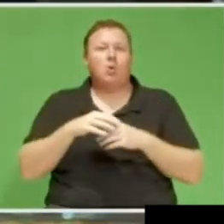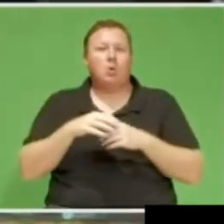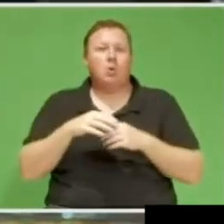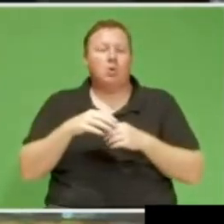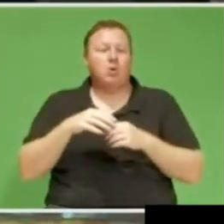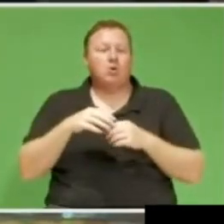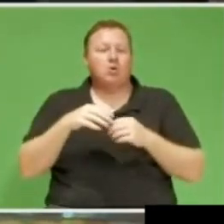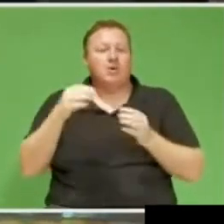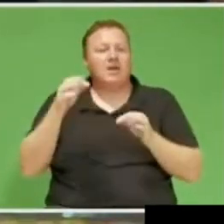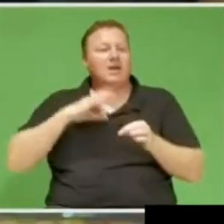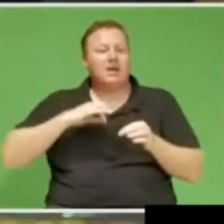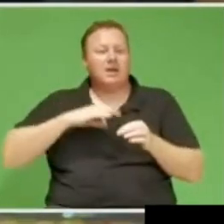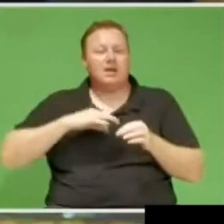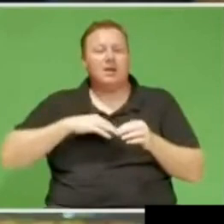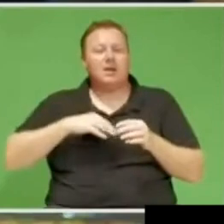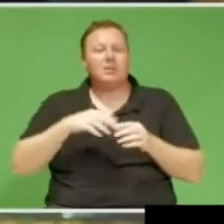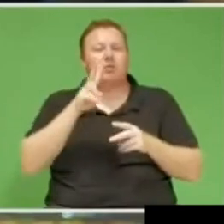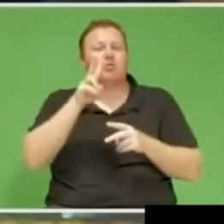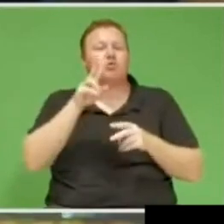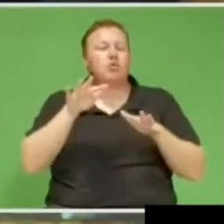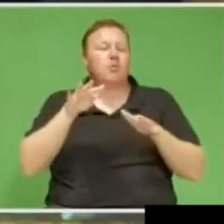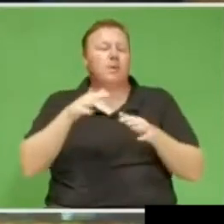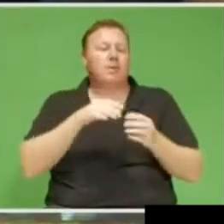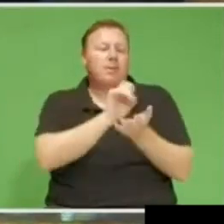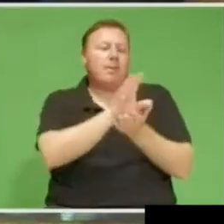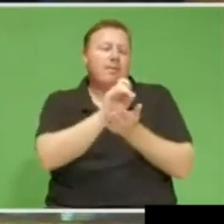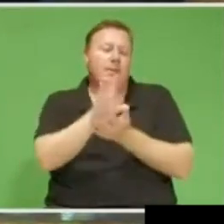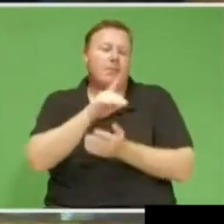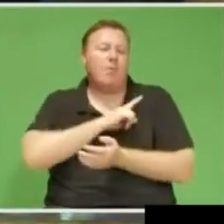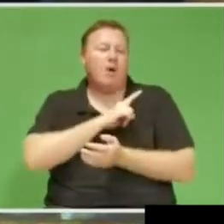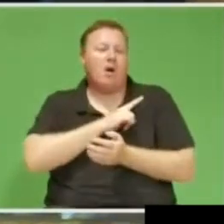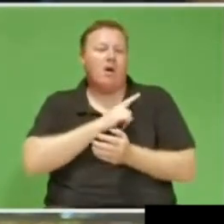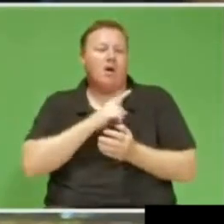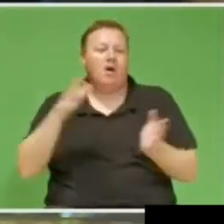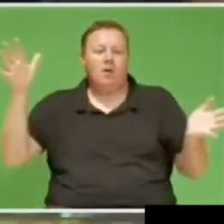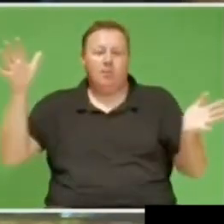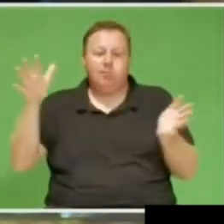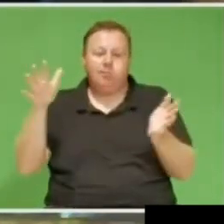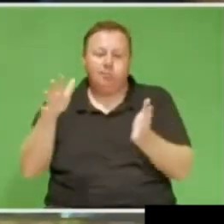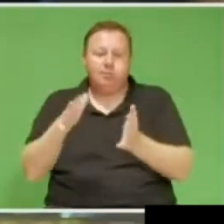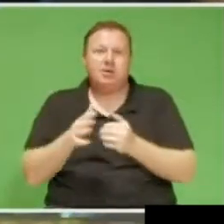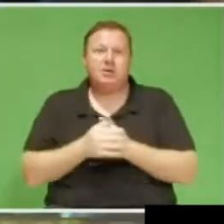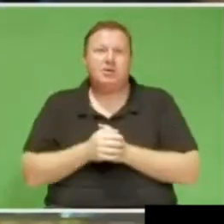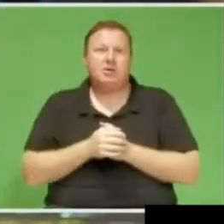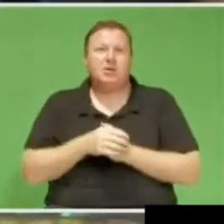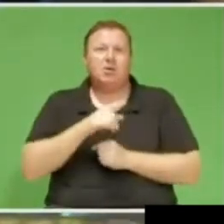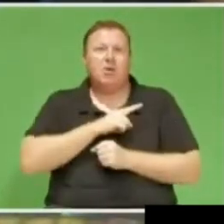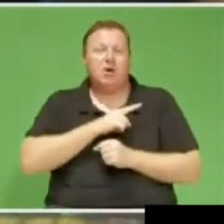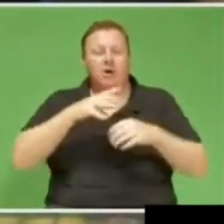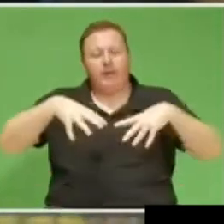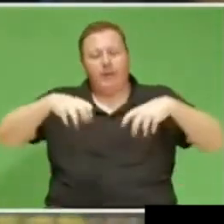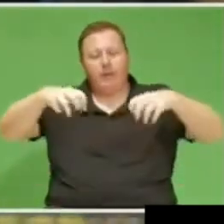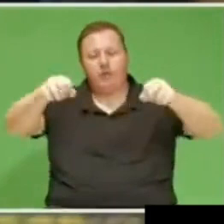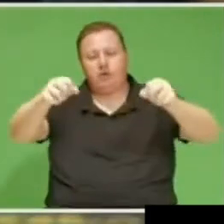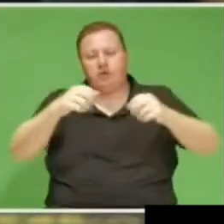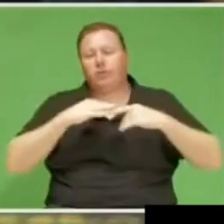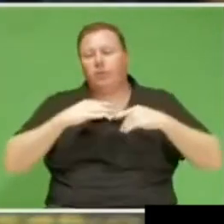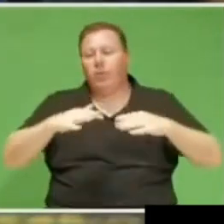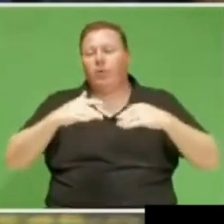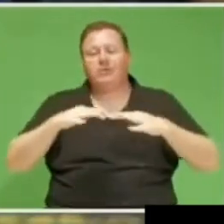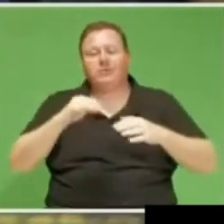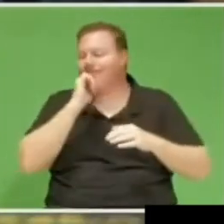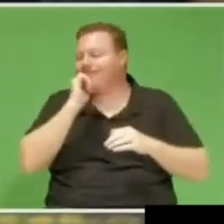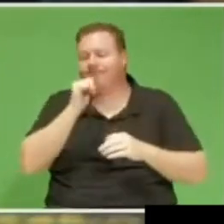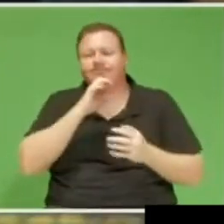of two people because the number of cars he washes per day has drastically declined due to the ongoing load shedding and water shedding.